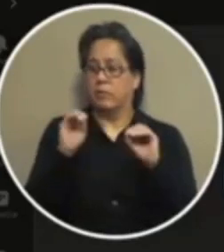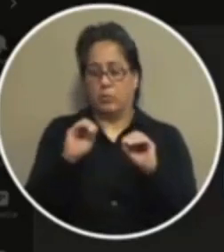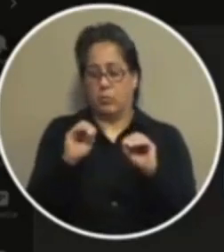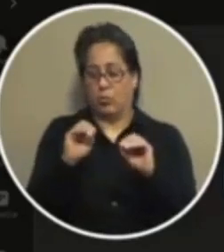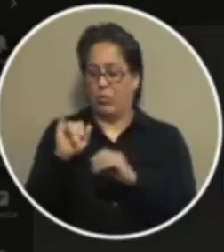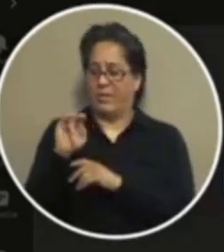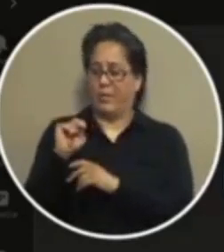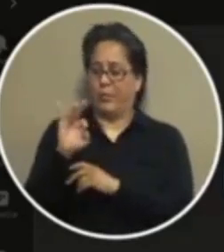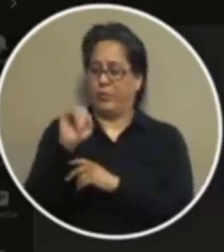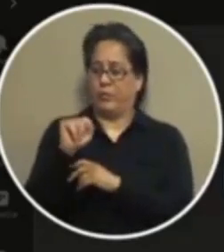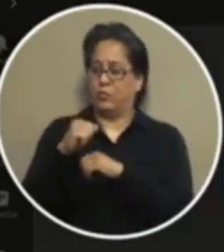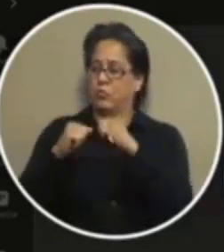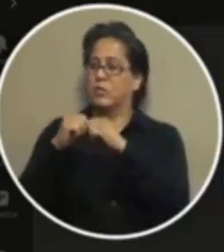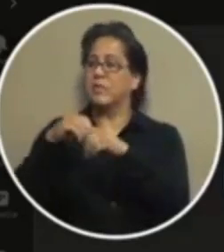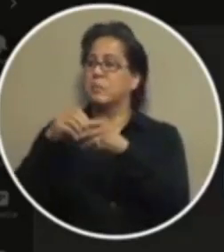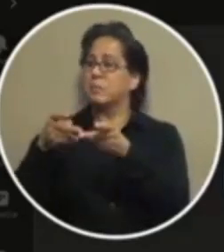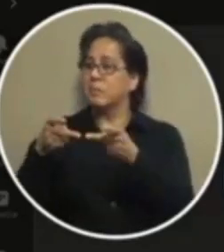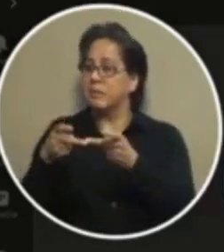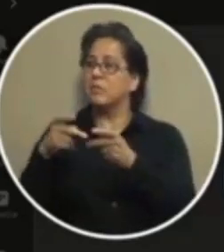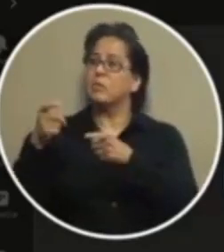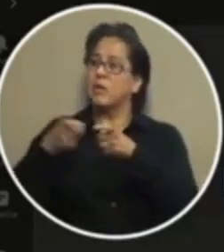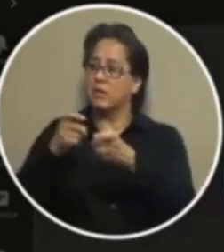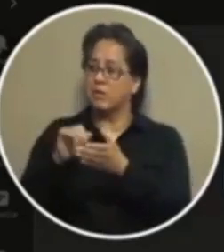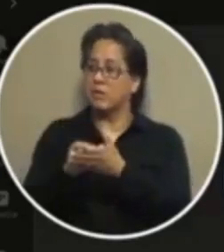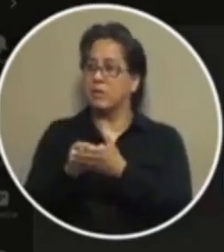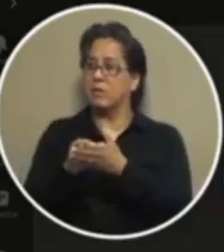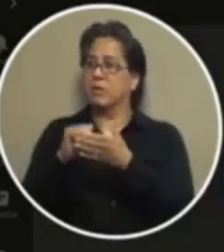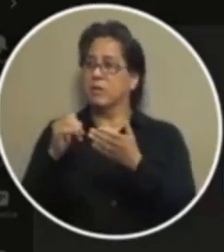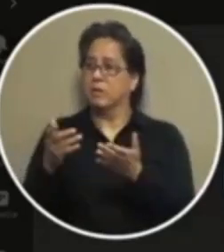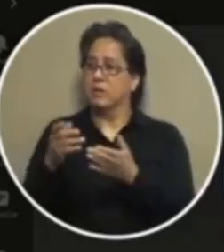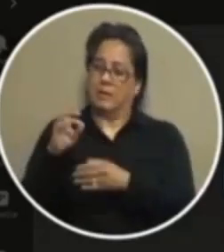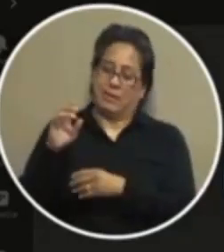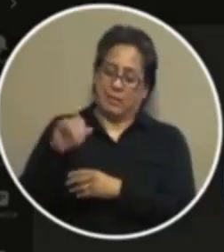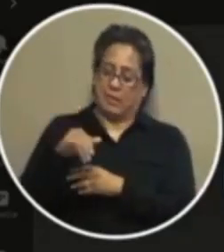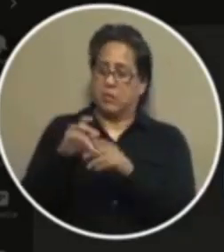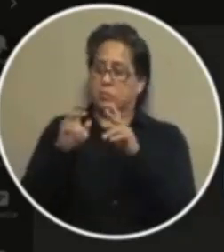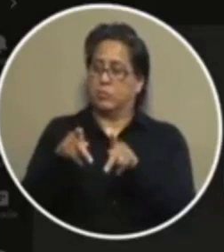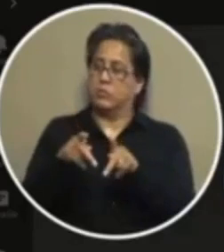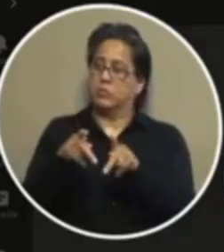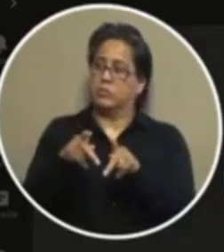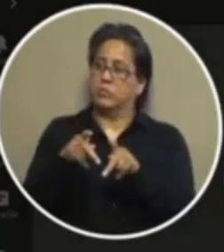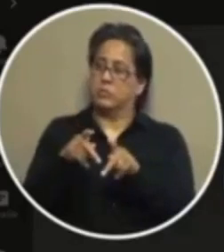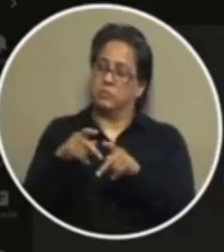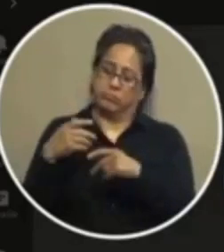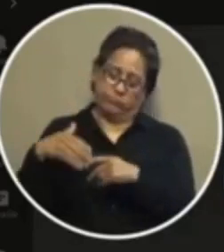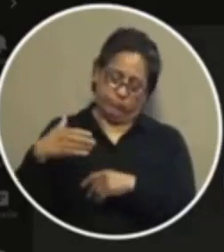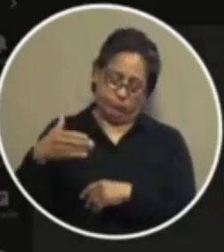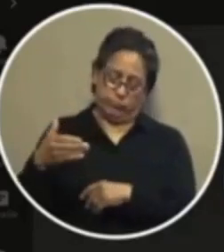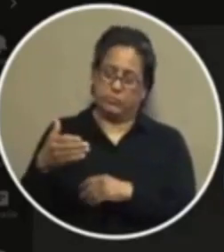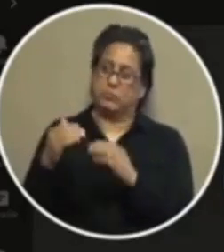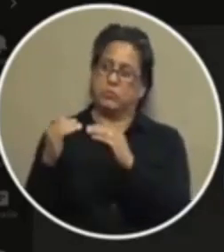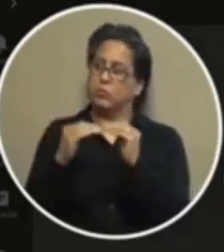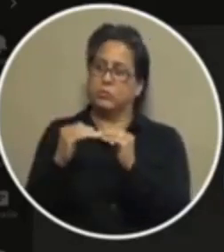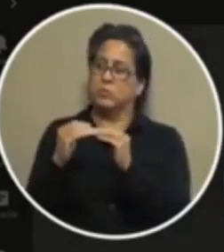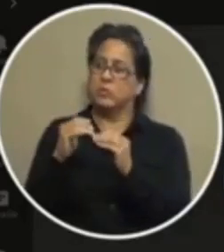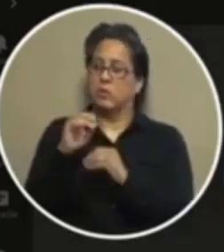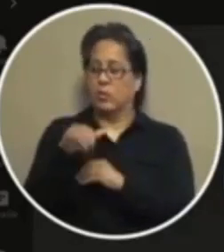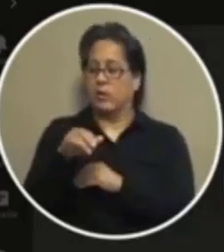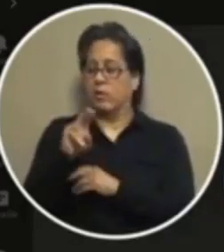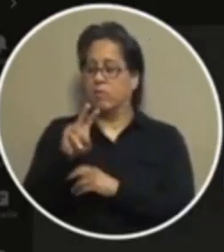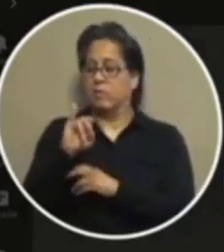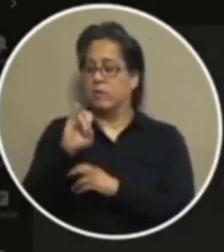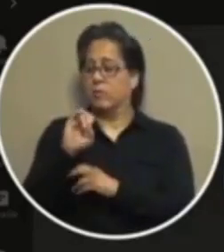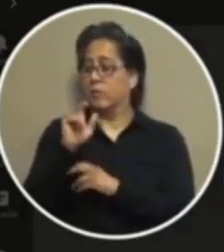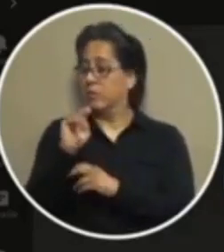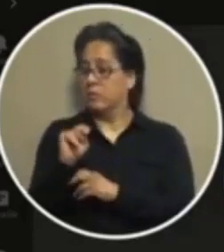in place to handle that and process it and then bring that person to justice eventually for that violation at that